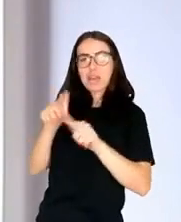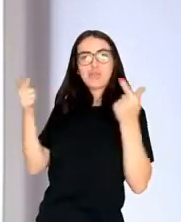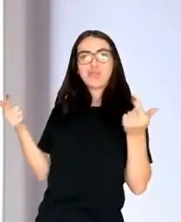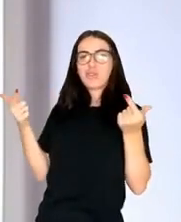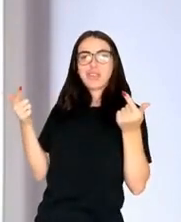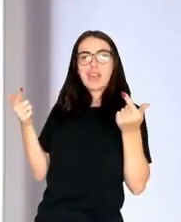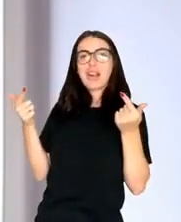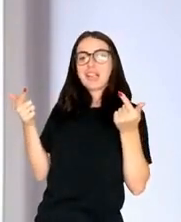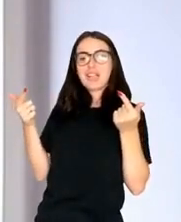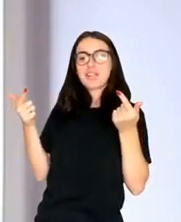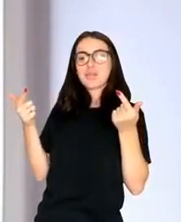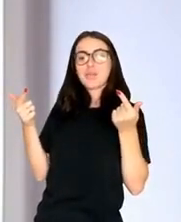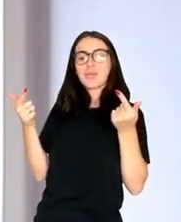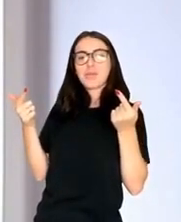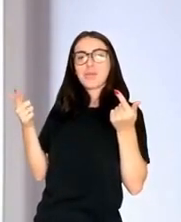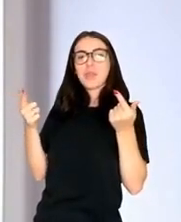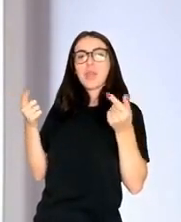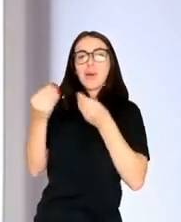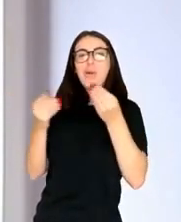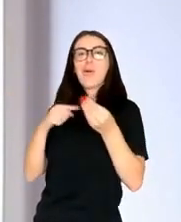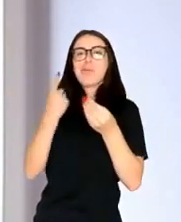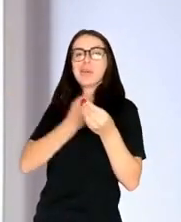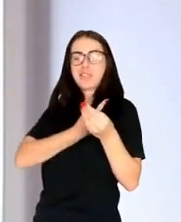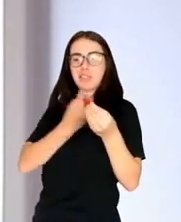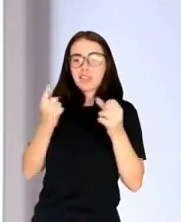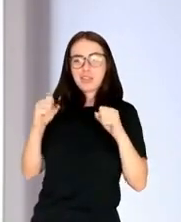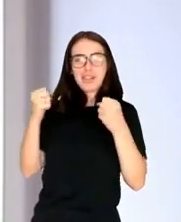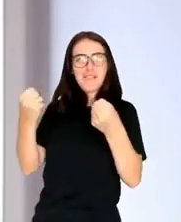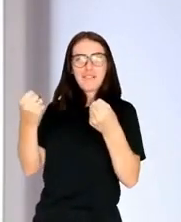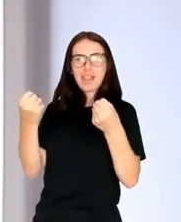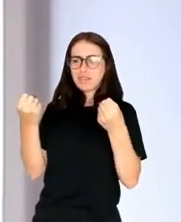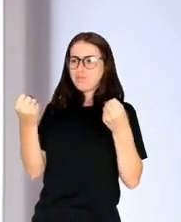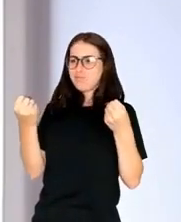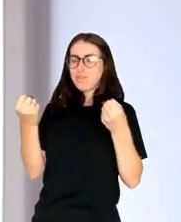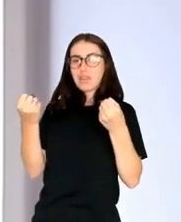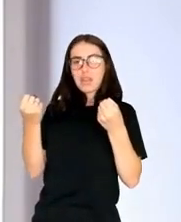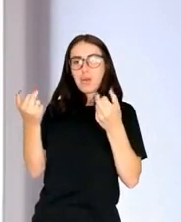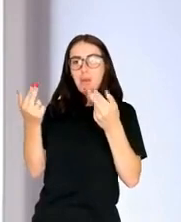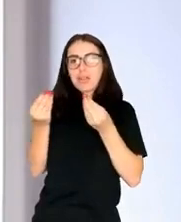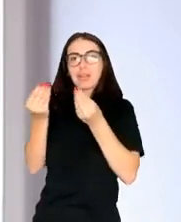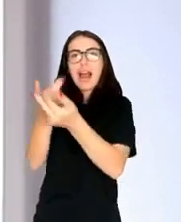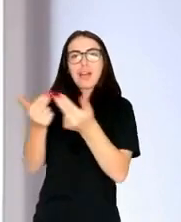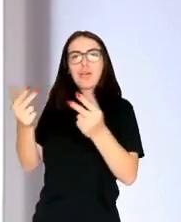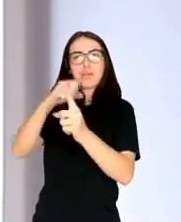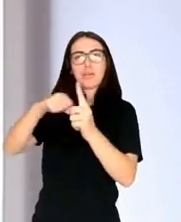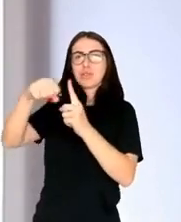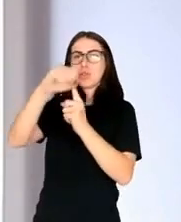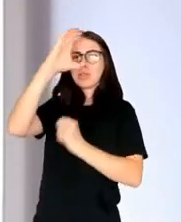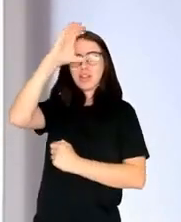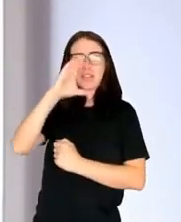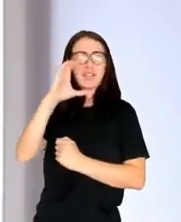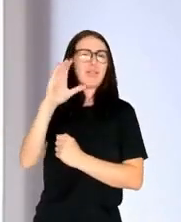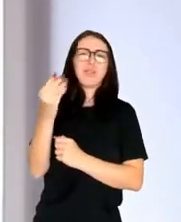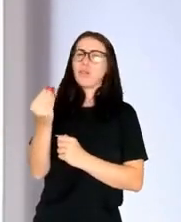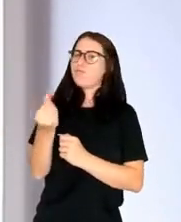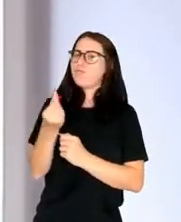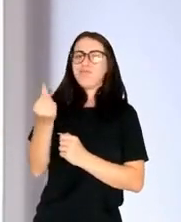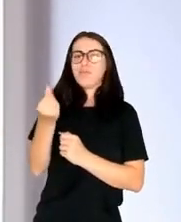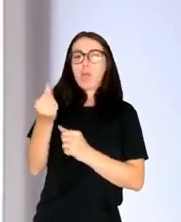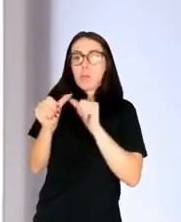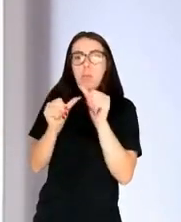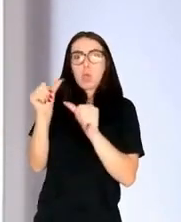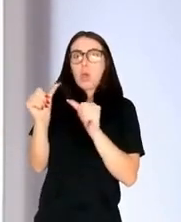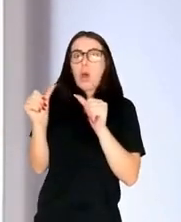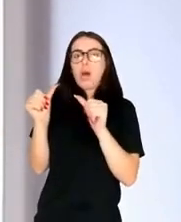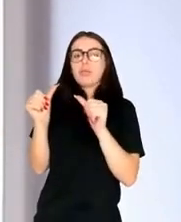changed pretty little. So here's the particular question my team asked itself. If we presume that